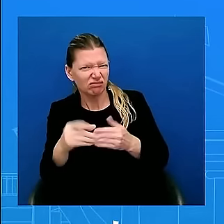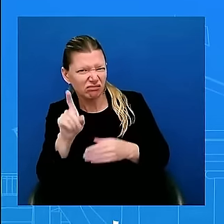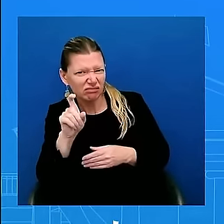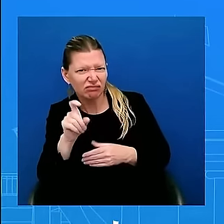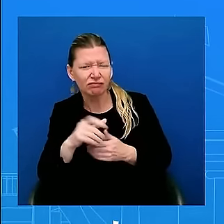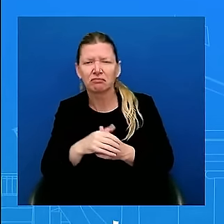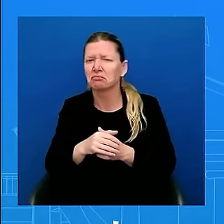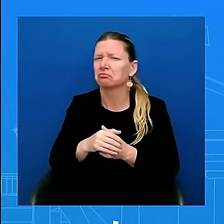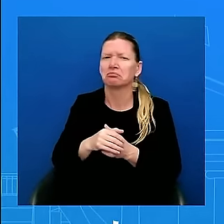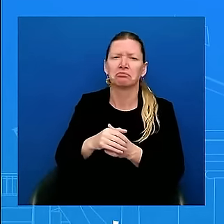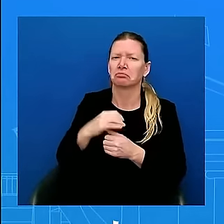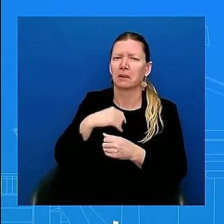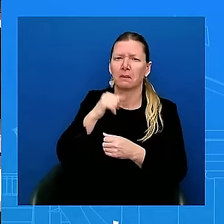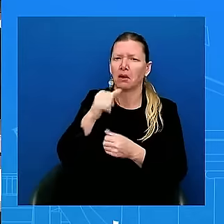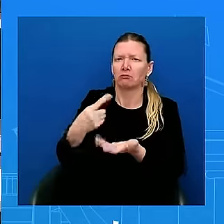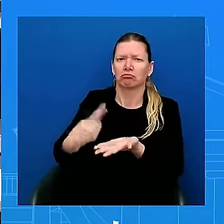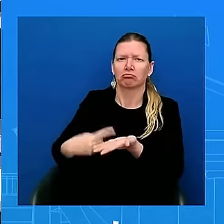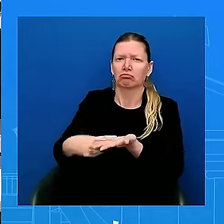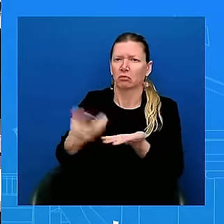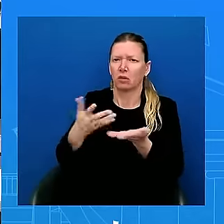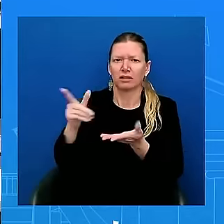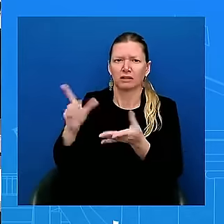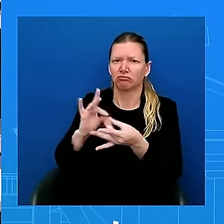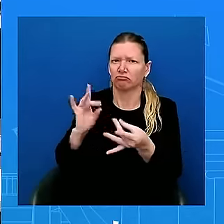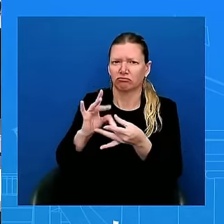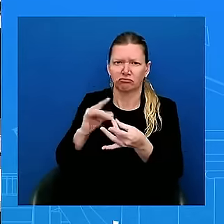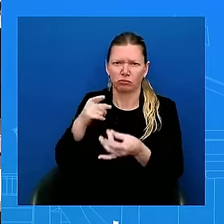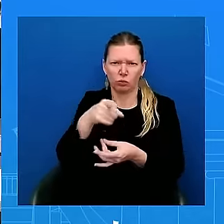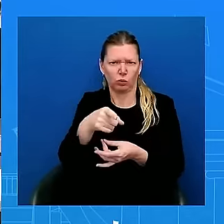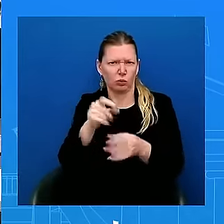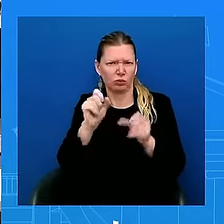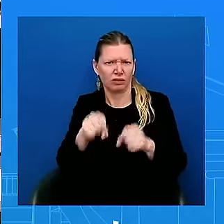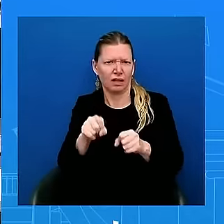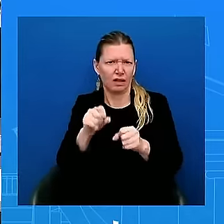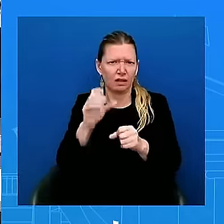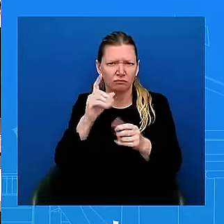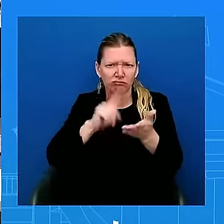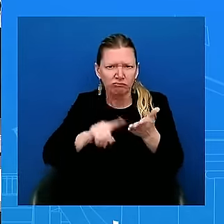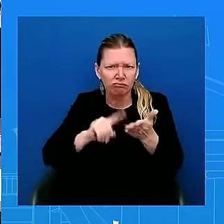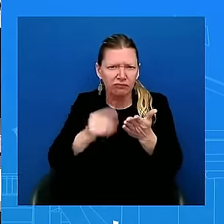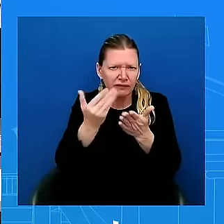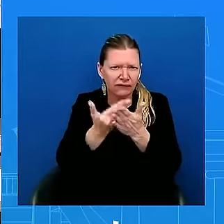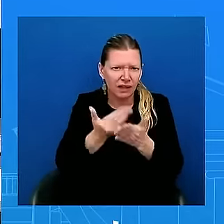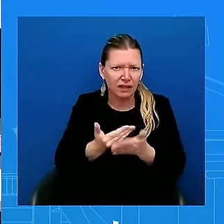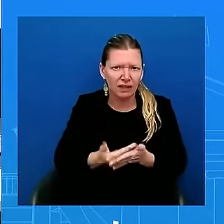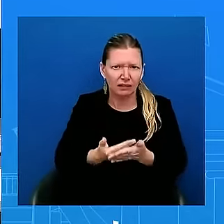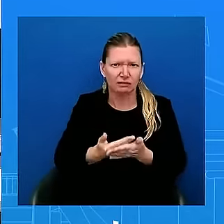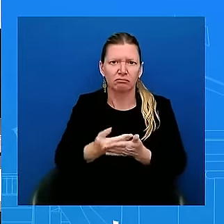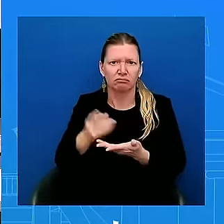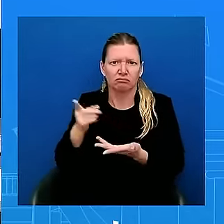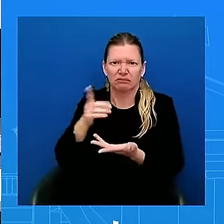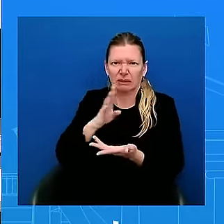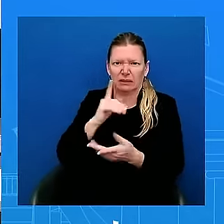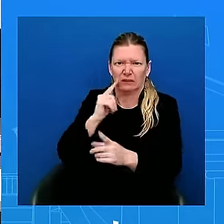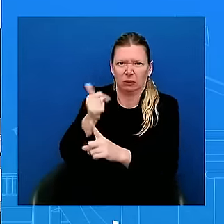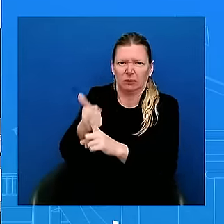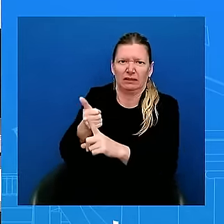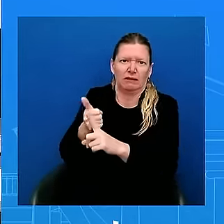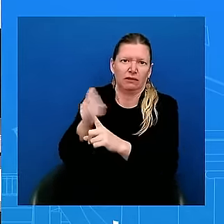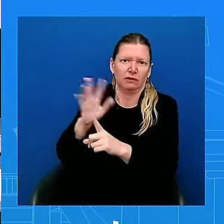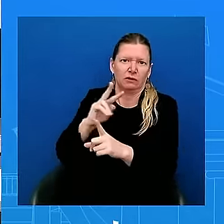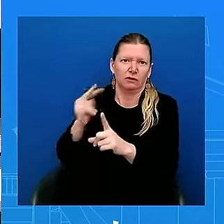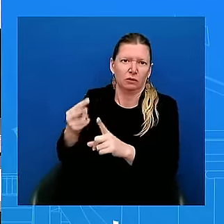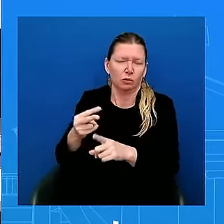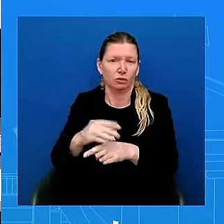what his views are. He should, but he had a powerful stage, a joint address before Congress. Do you agree with assertions